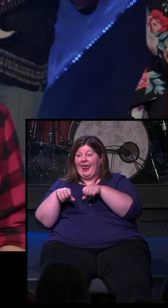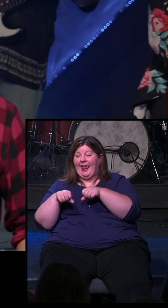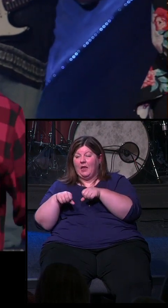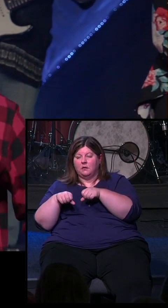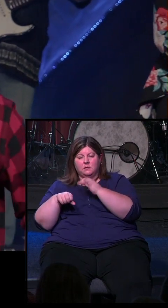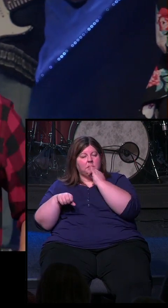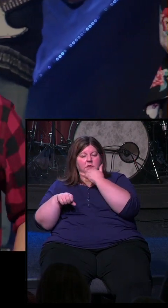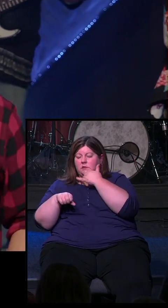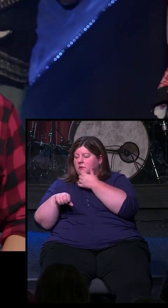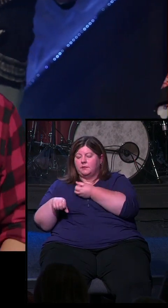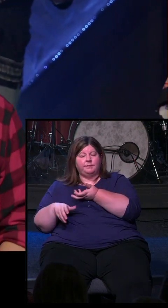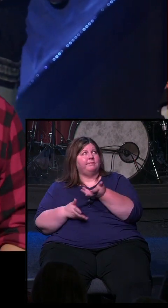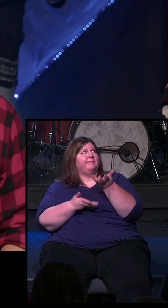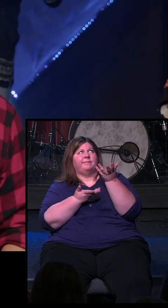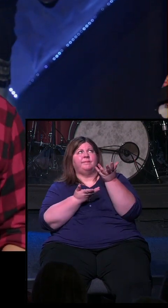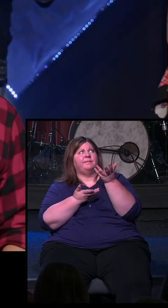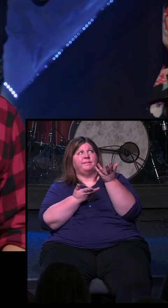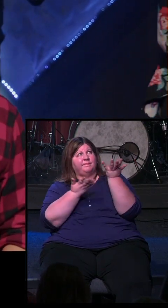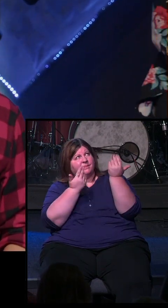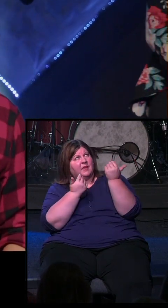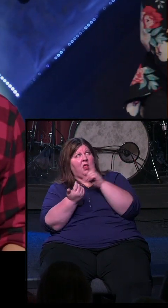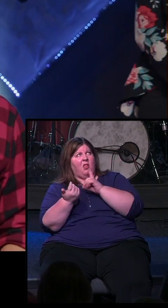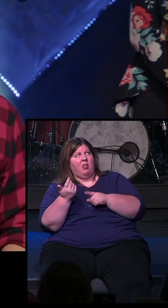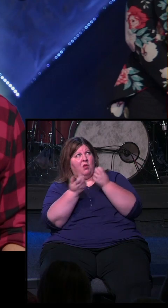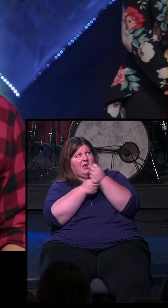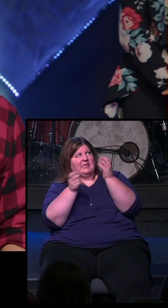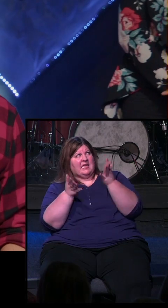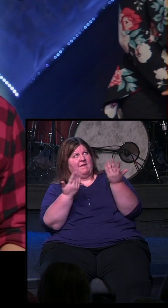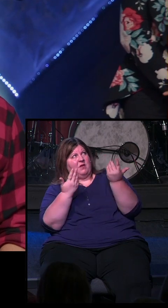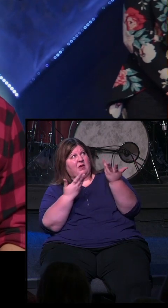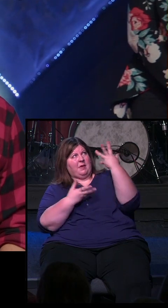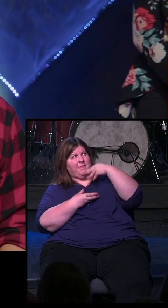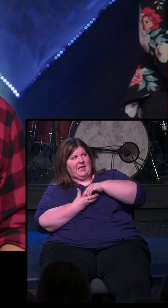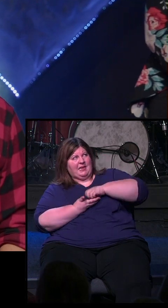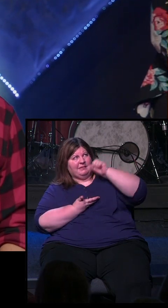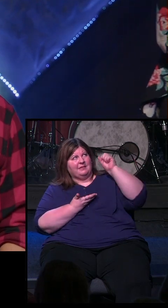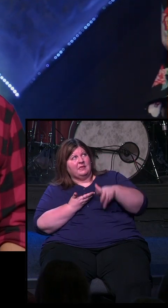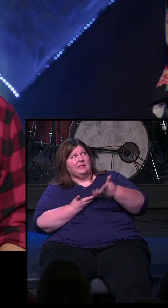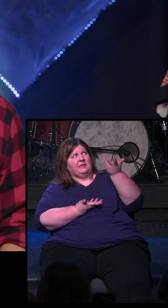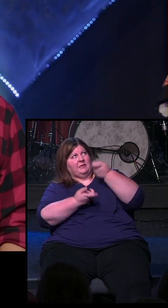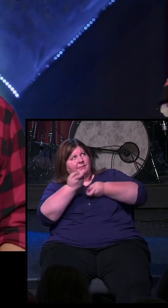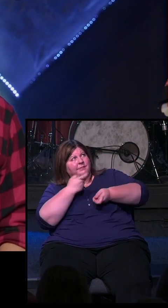I've tried to be my own Savior. And I ask you to be my Lord and Savior. Will you come in? Will you cleanse me? Will you give me hope in you?